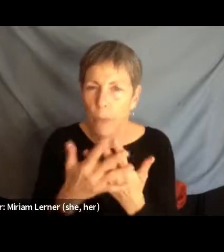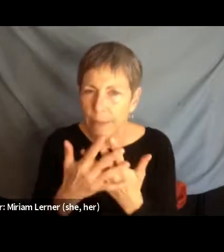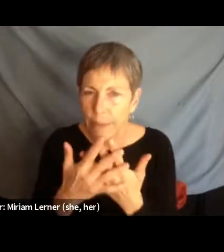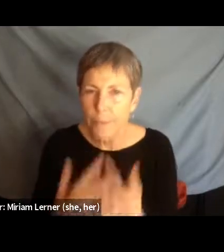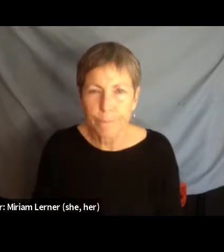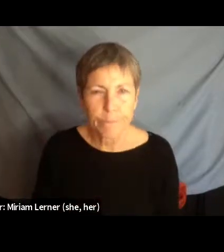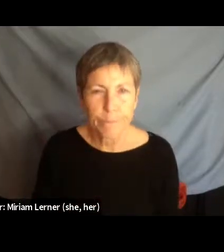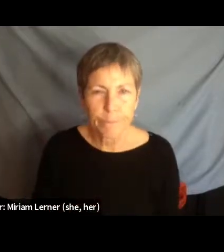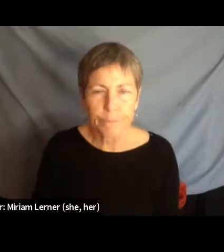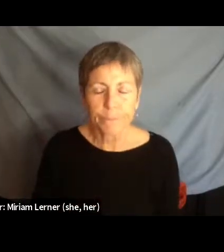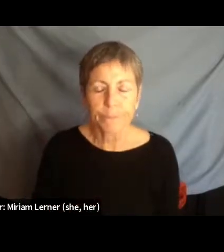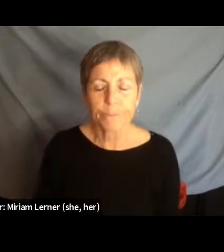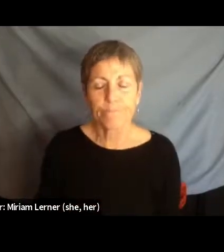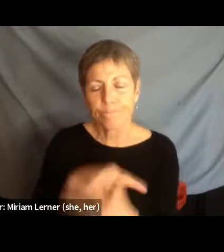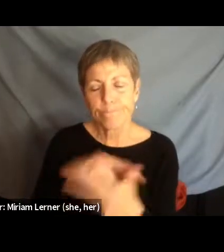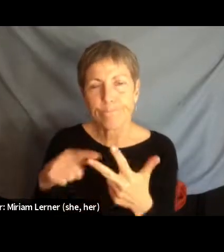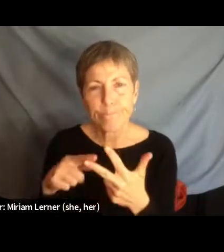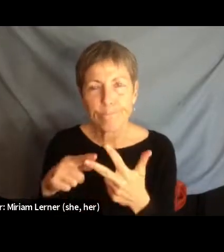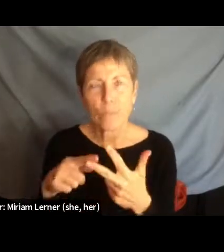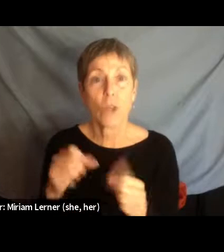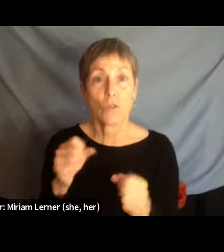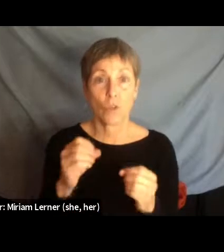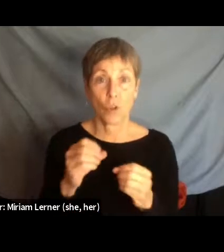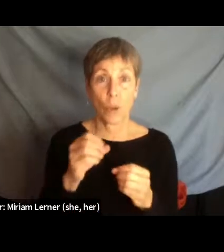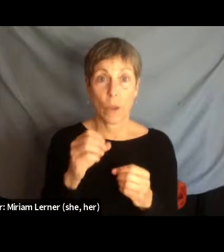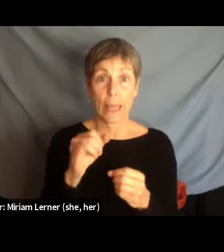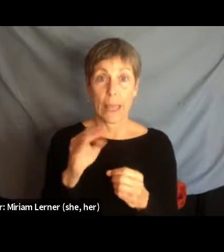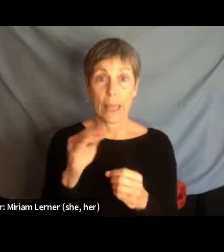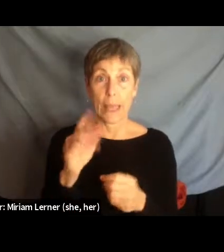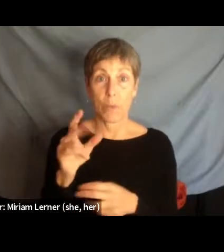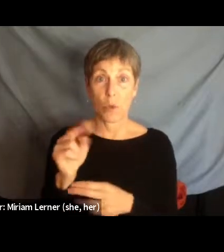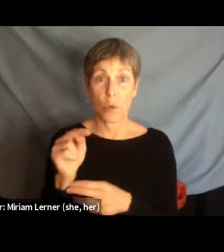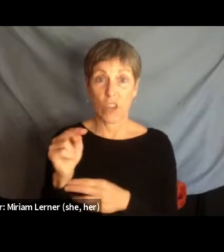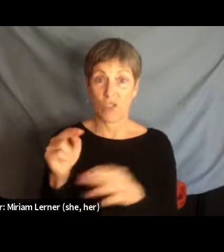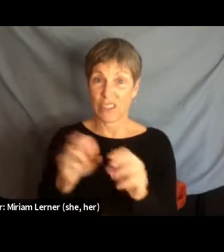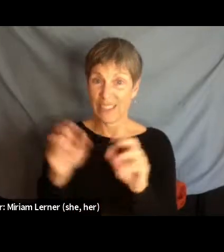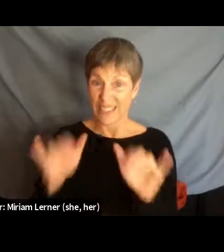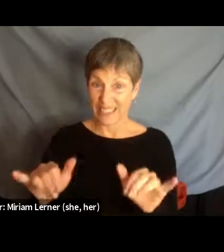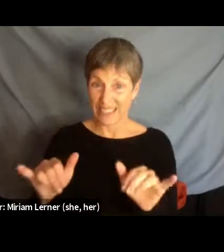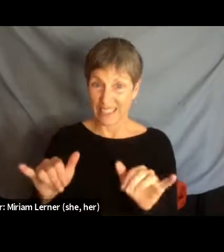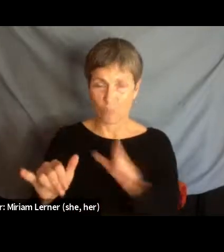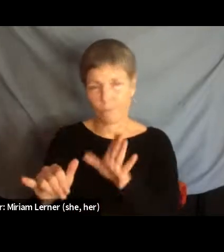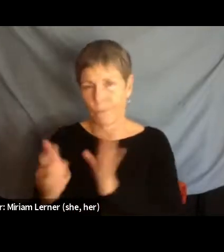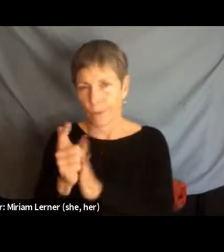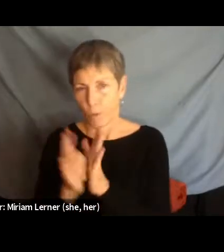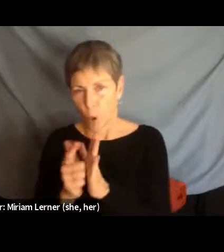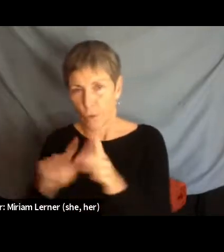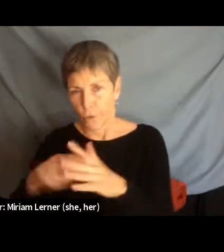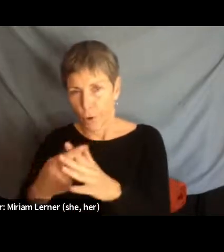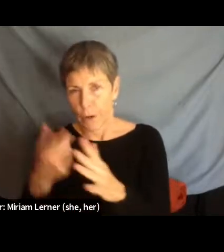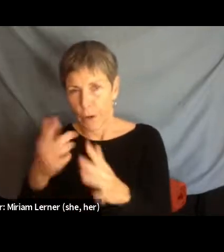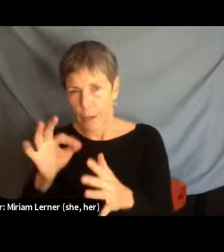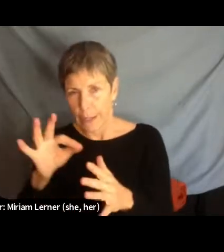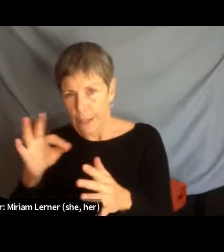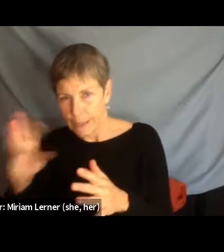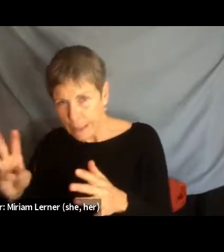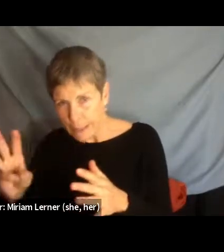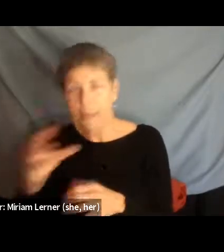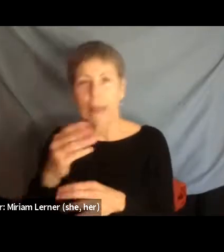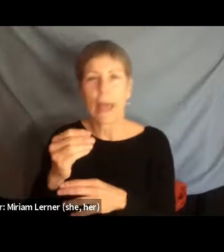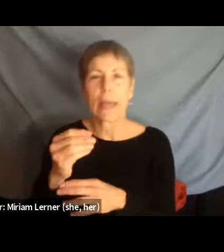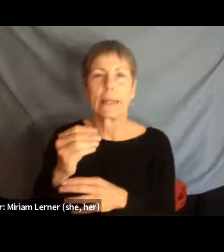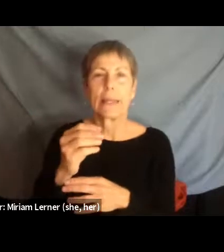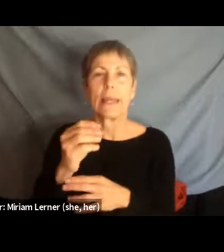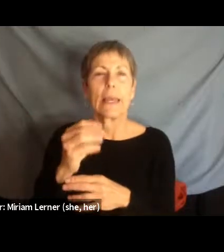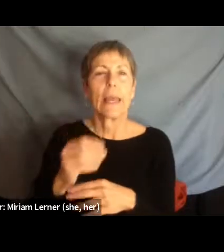And I think the immigration system in 1996, like according to the legislation, basically centered